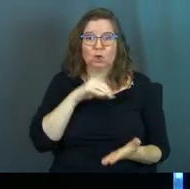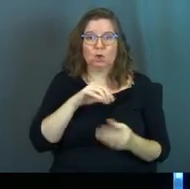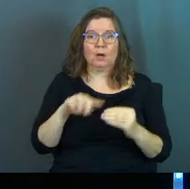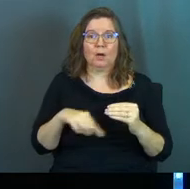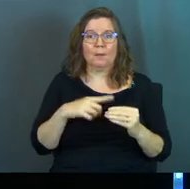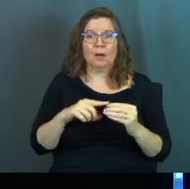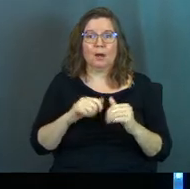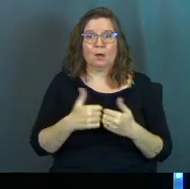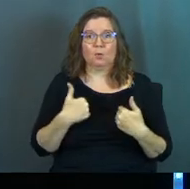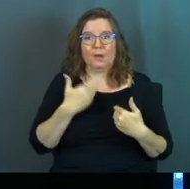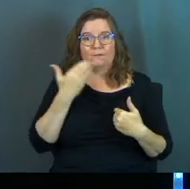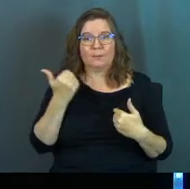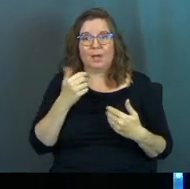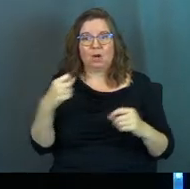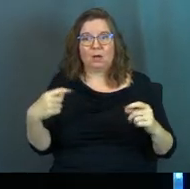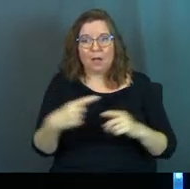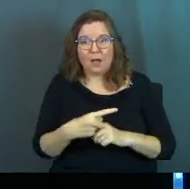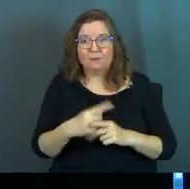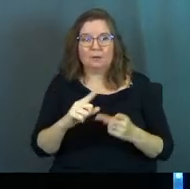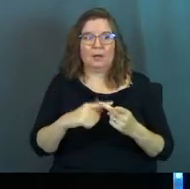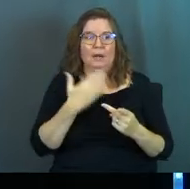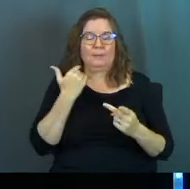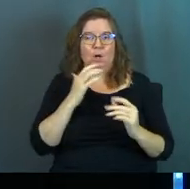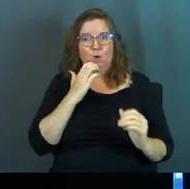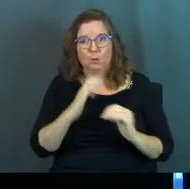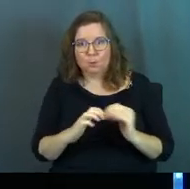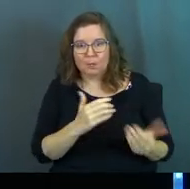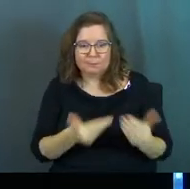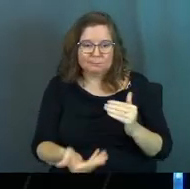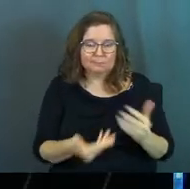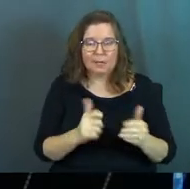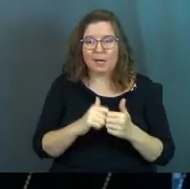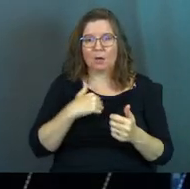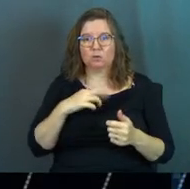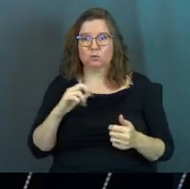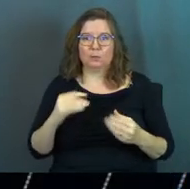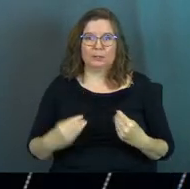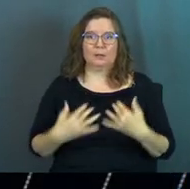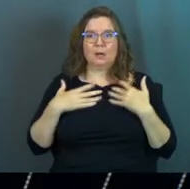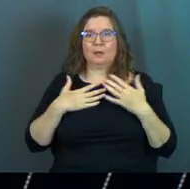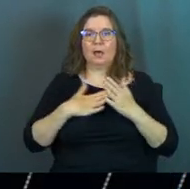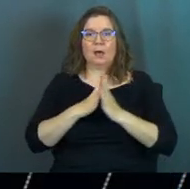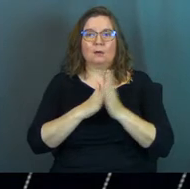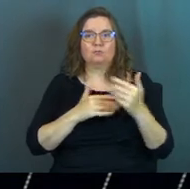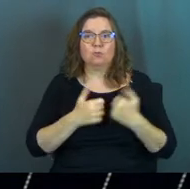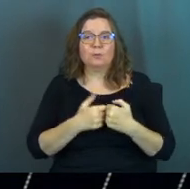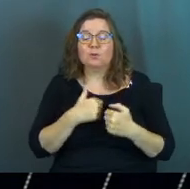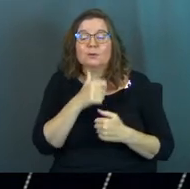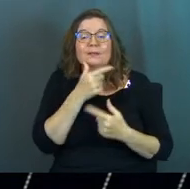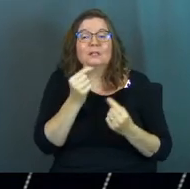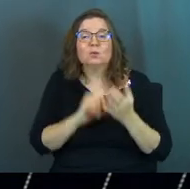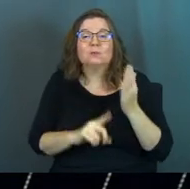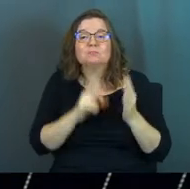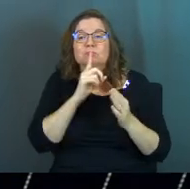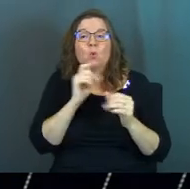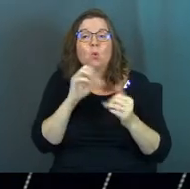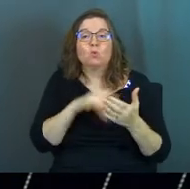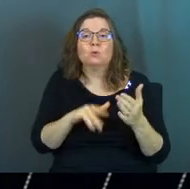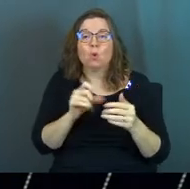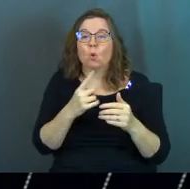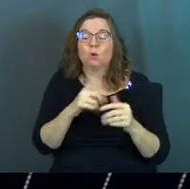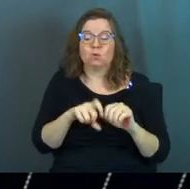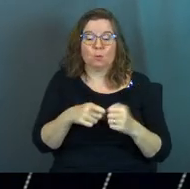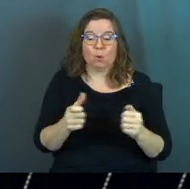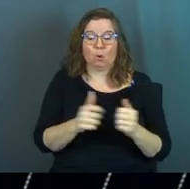learn about how to have better conflict, how to have better communication, how to reignite romance. You've not even done research about it or